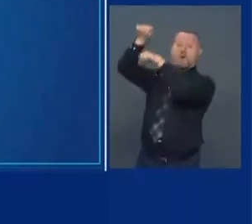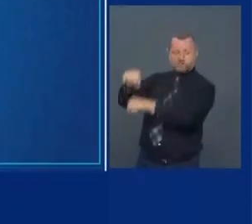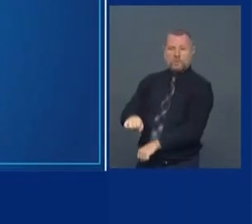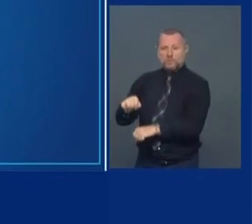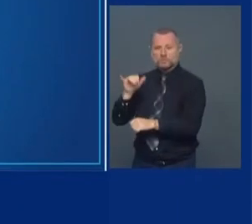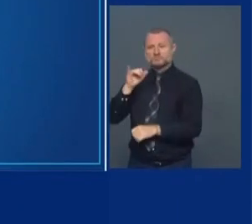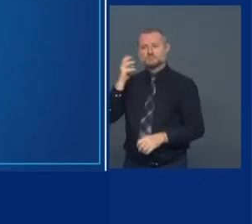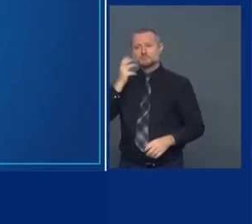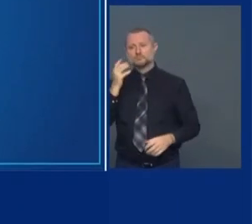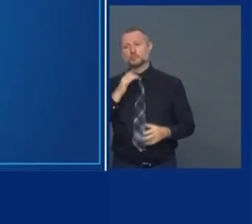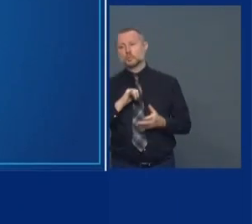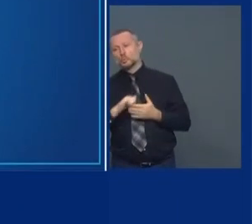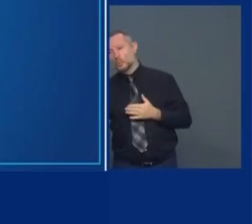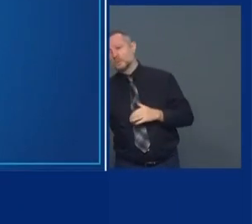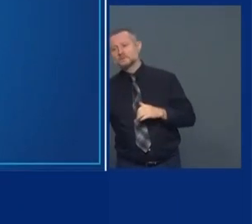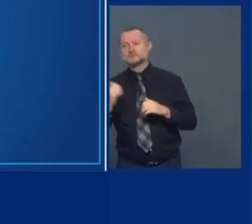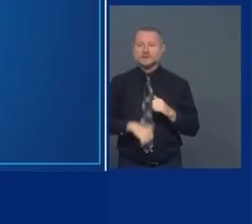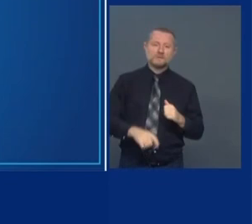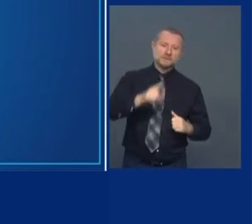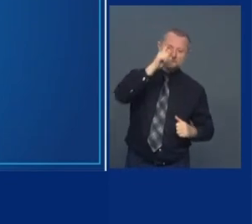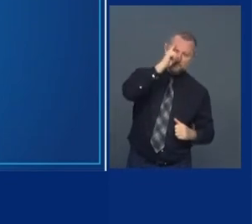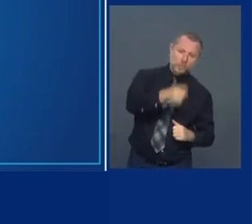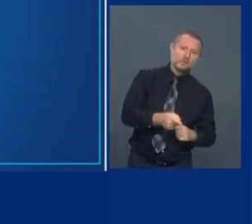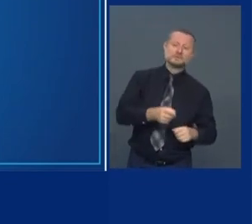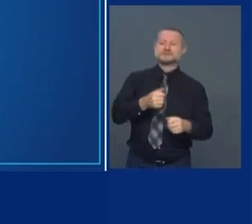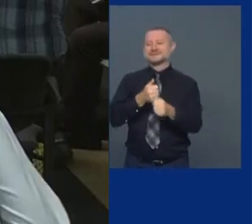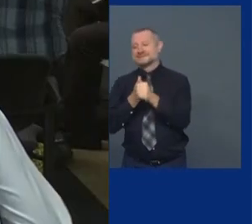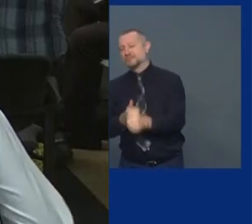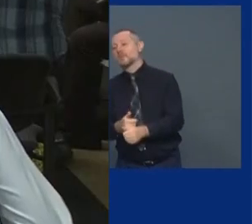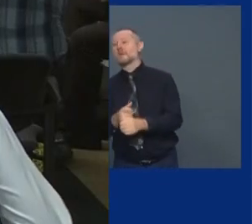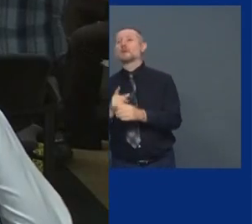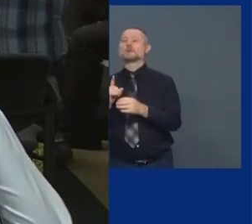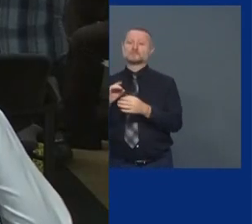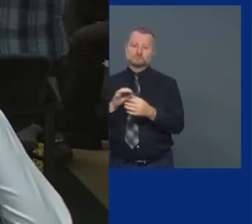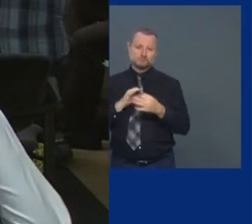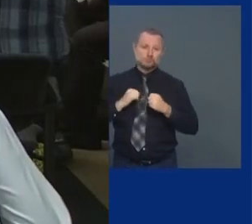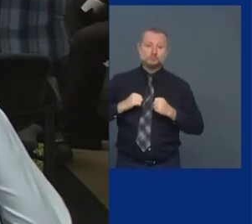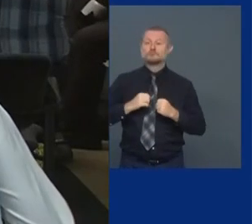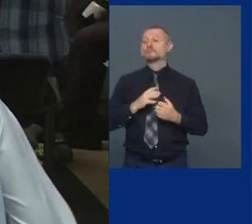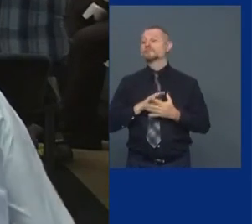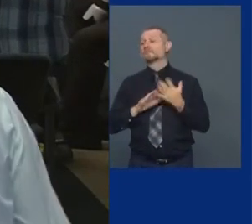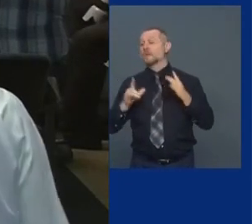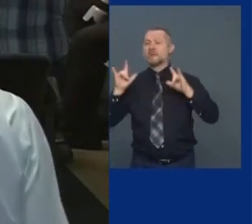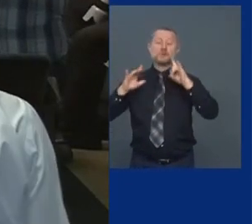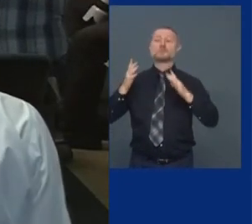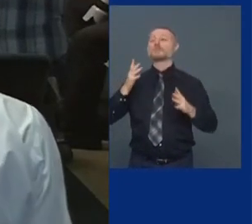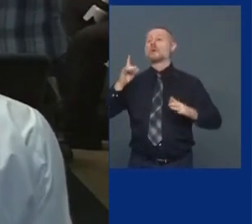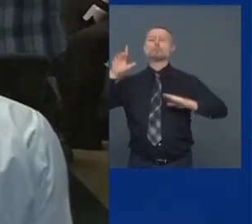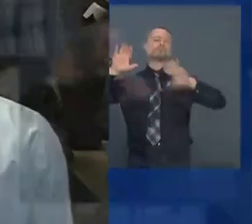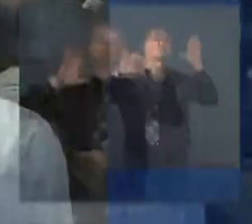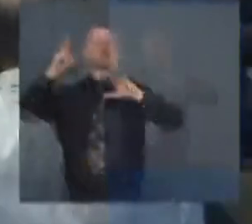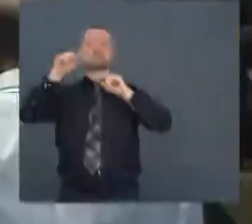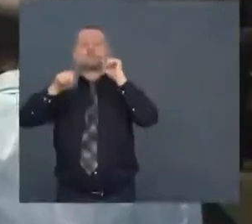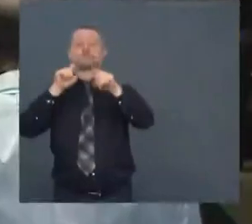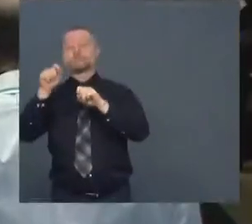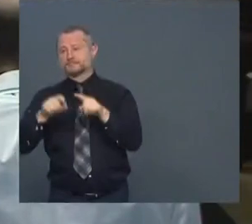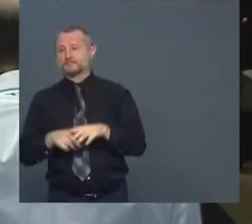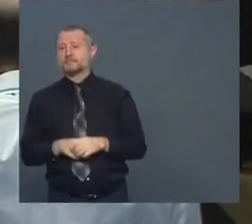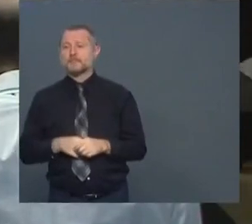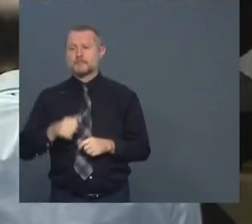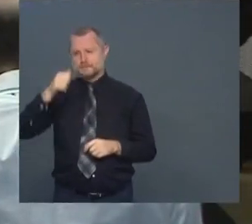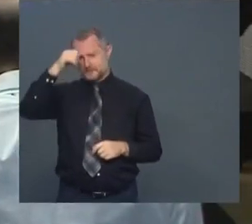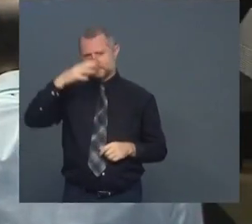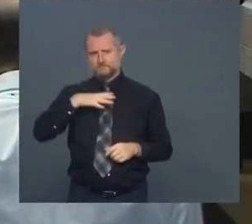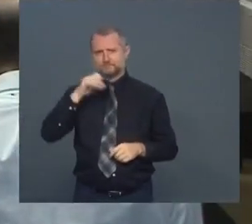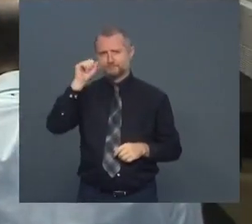disciplined, most of all loving. Questions? Governor, if you could comment on the growing budget deficit we have here